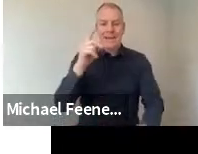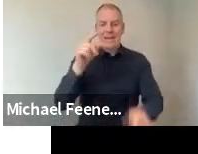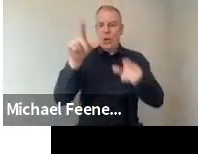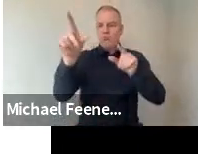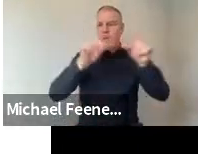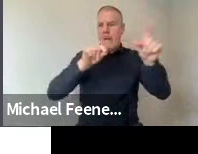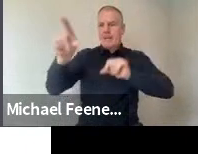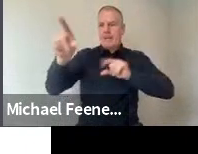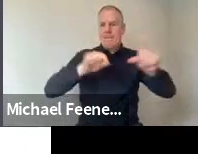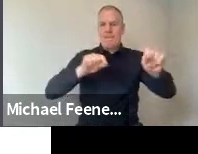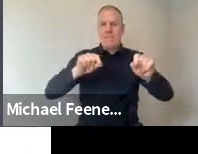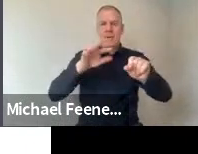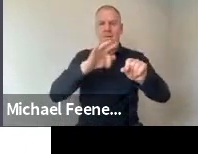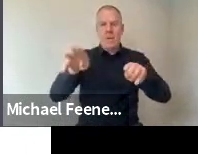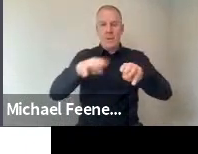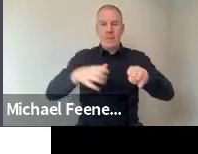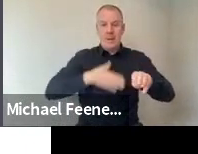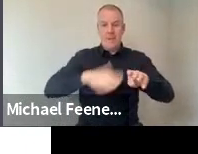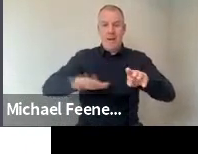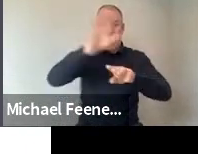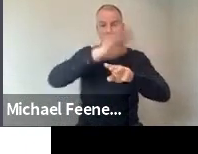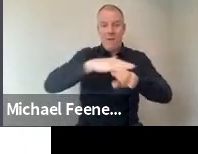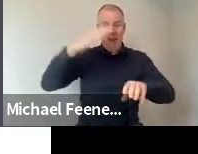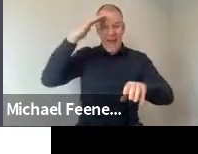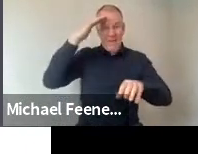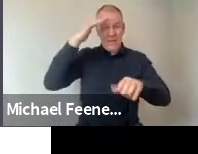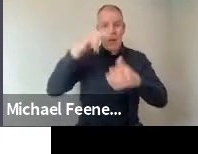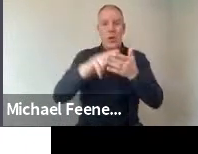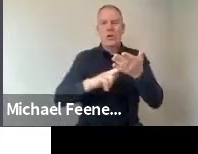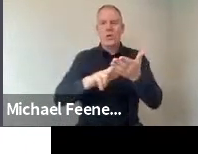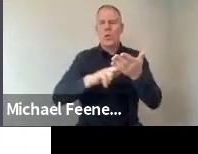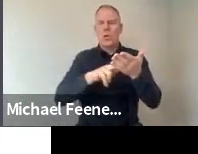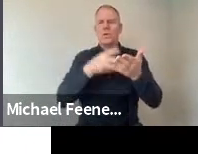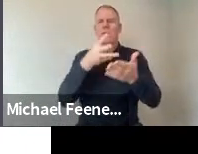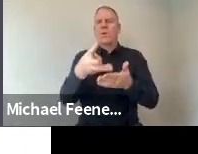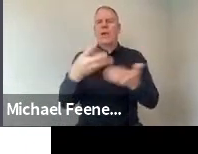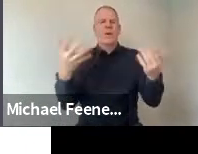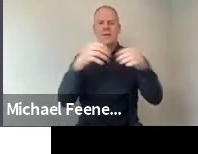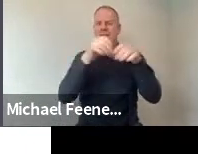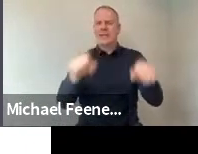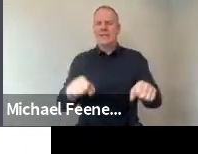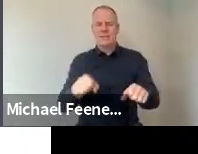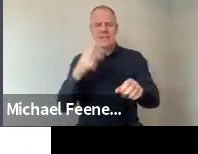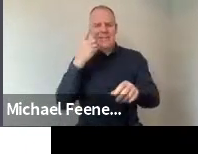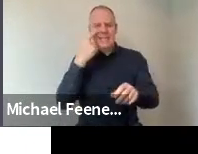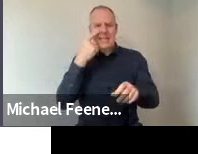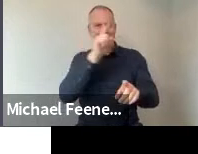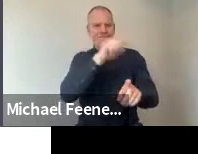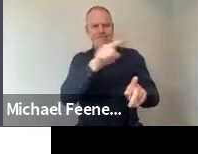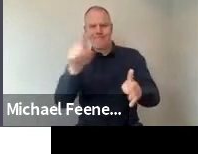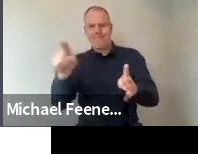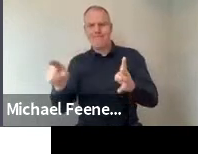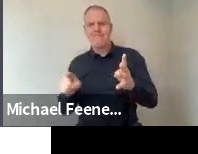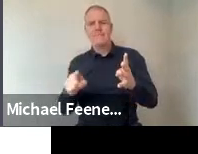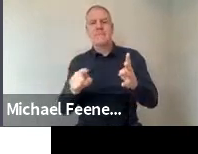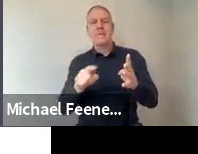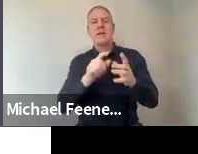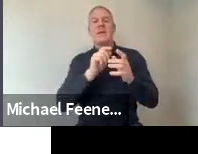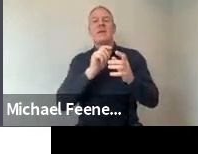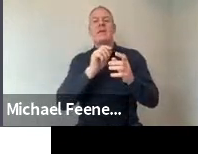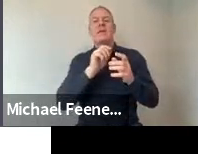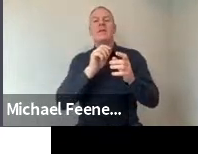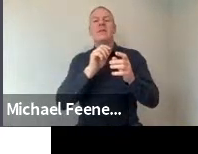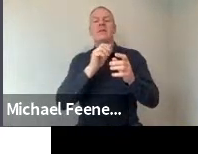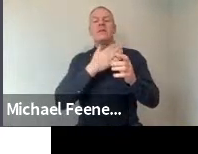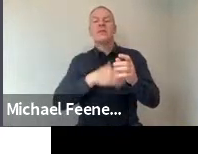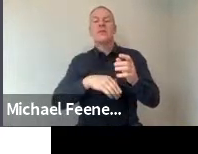population in Ireland. And we used an approach where we looked at sending out waves